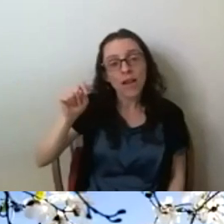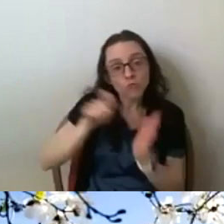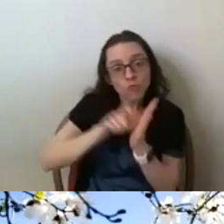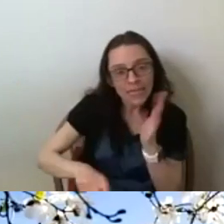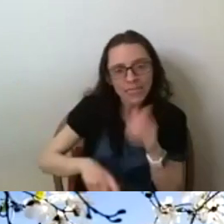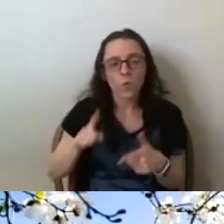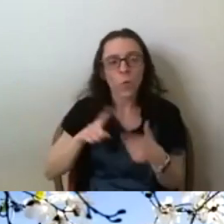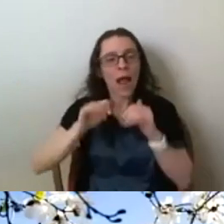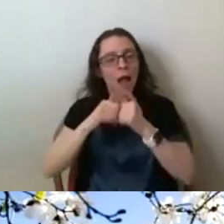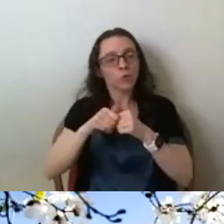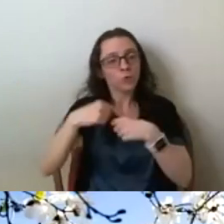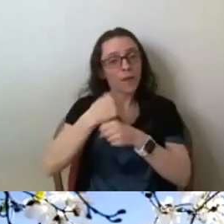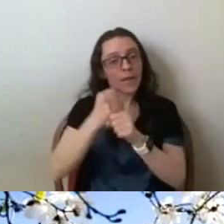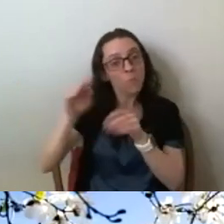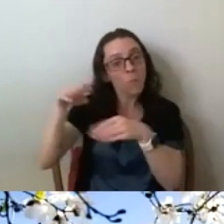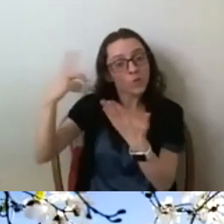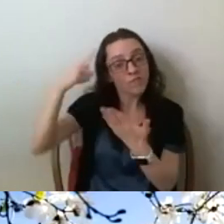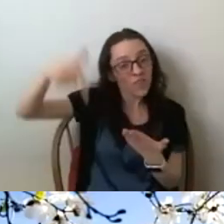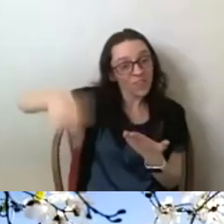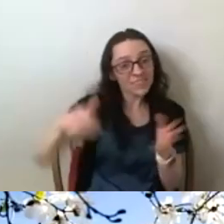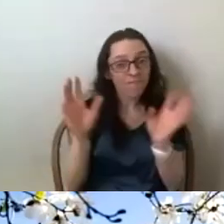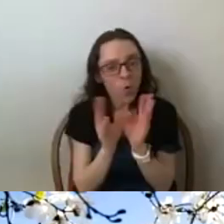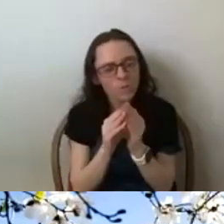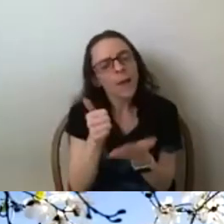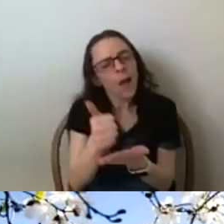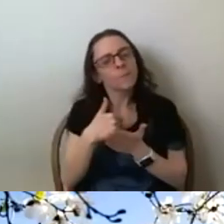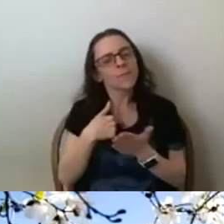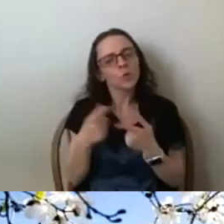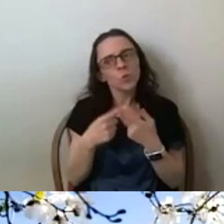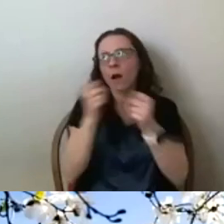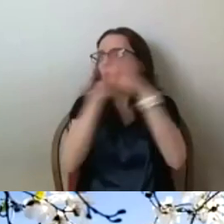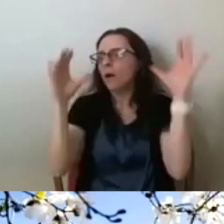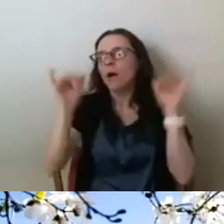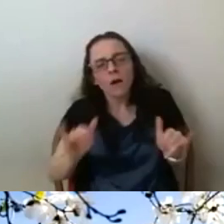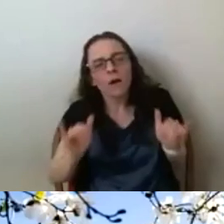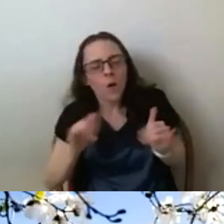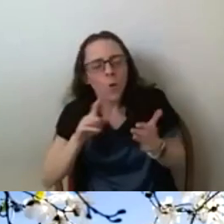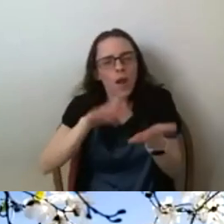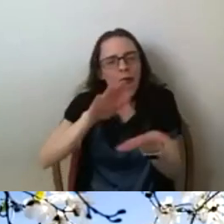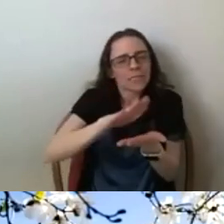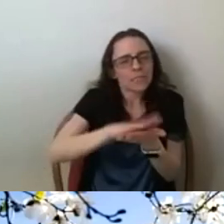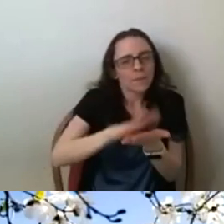um, have been really helpful and gaining some insight into what that, um, academic space looks like.